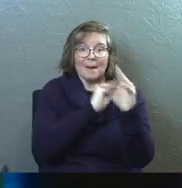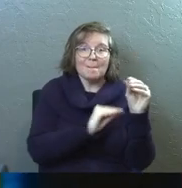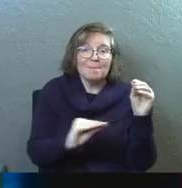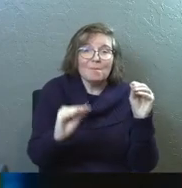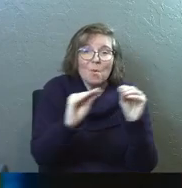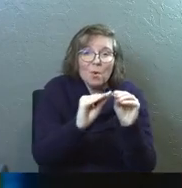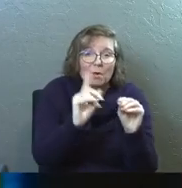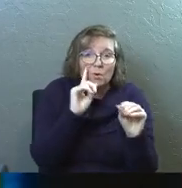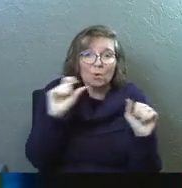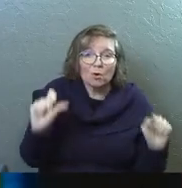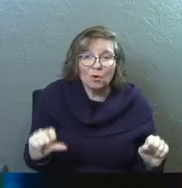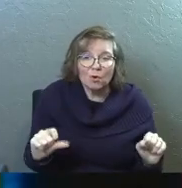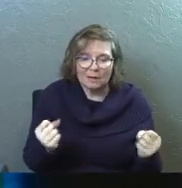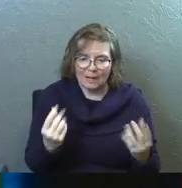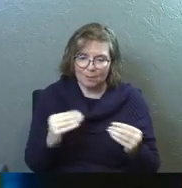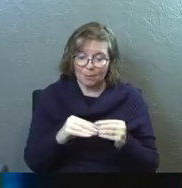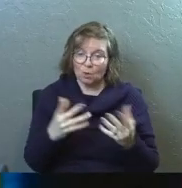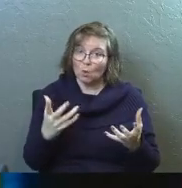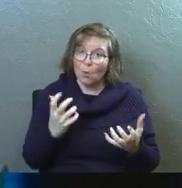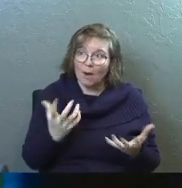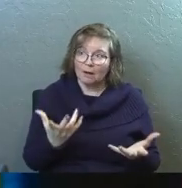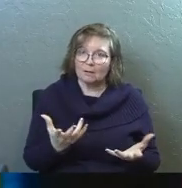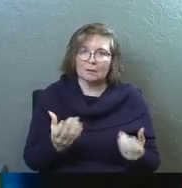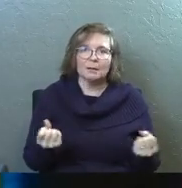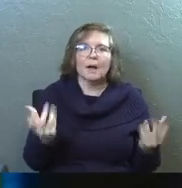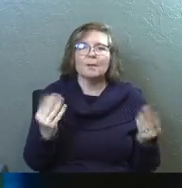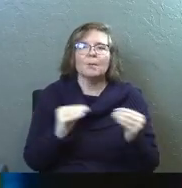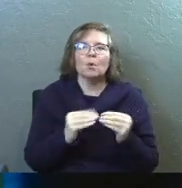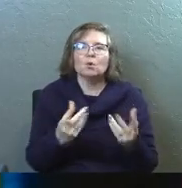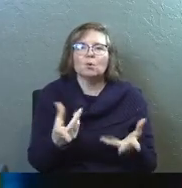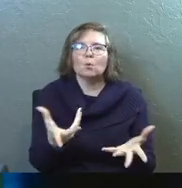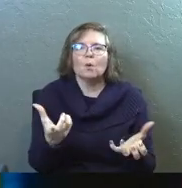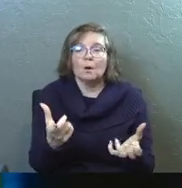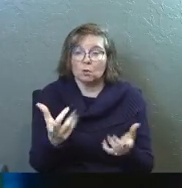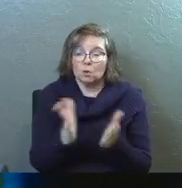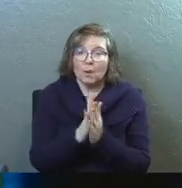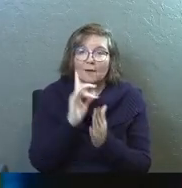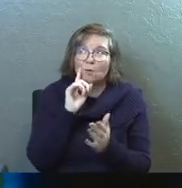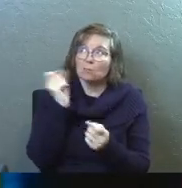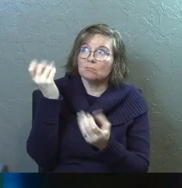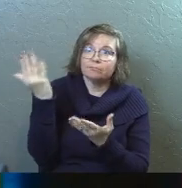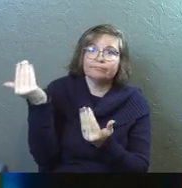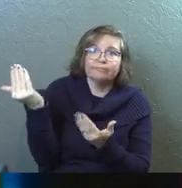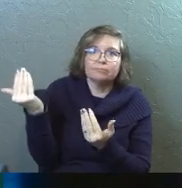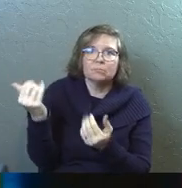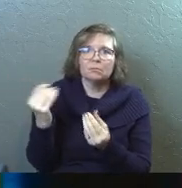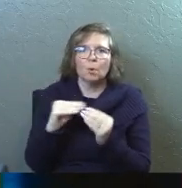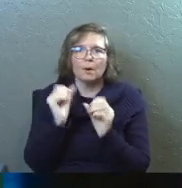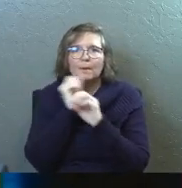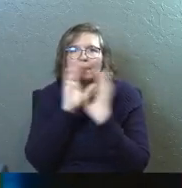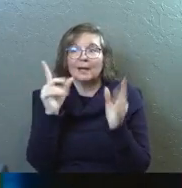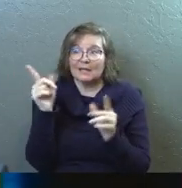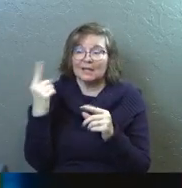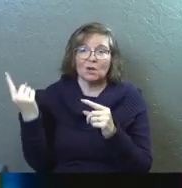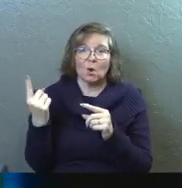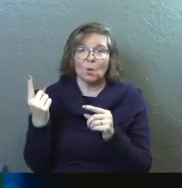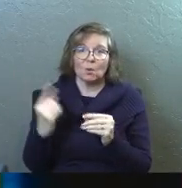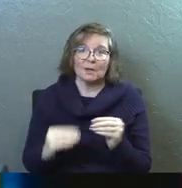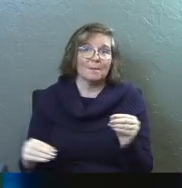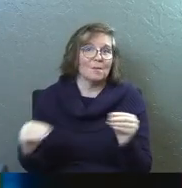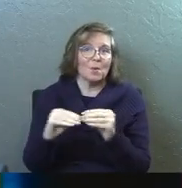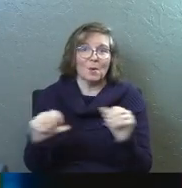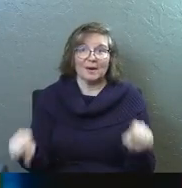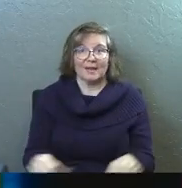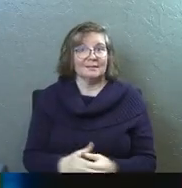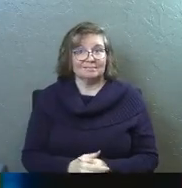abundantly more. How much more do you want? How much more are you going to ask for? How much more can you imagine? Because he can always do